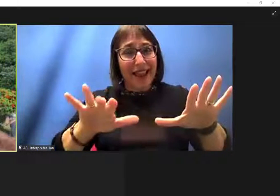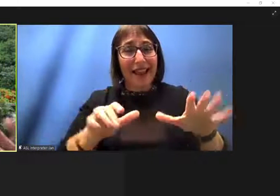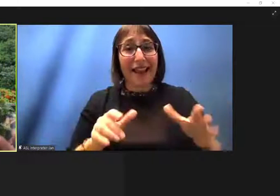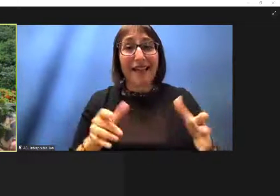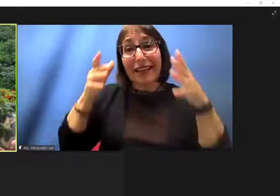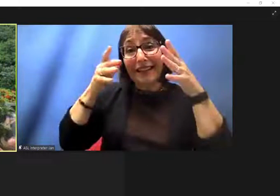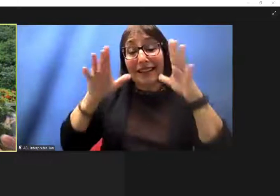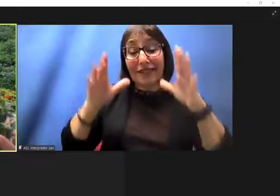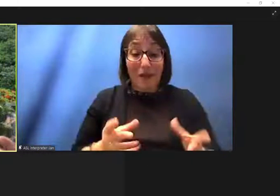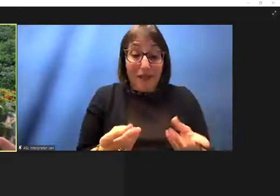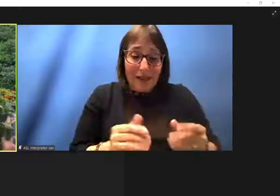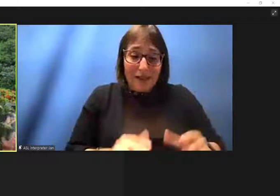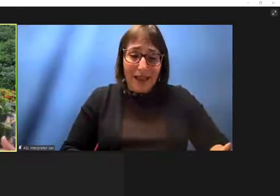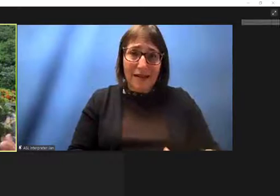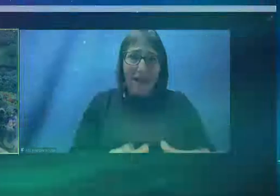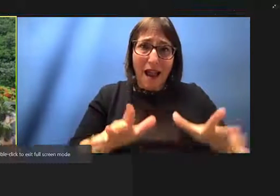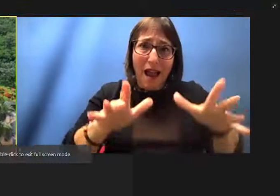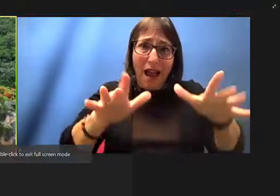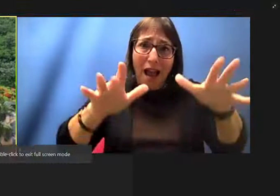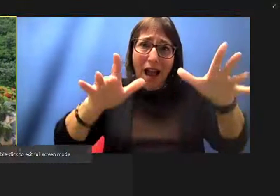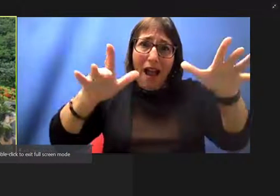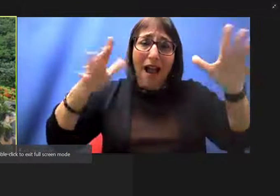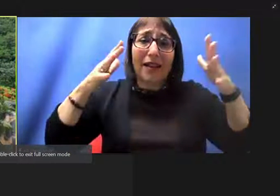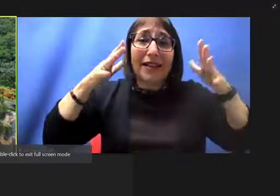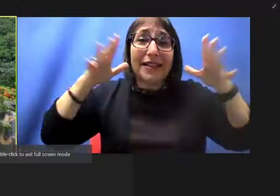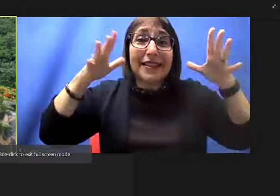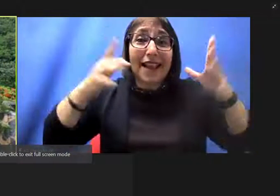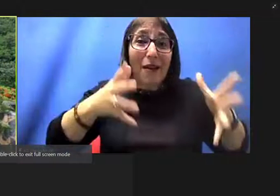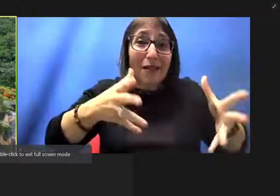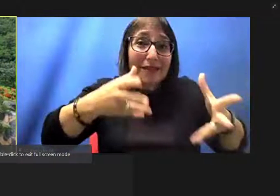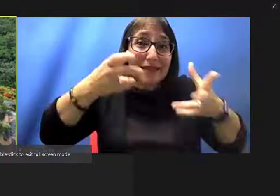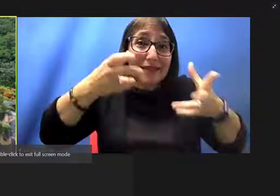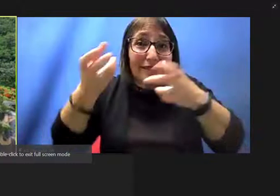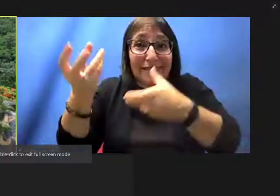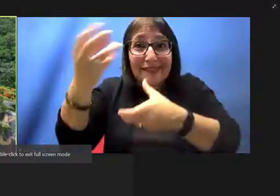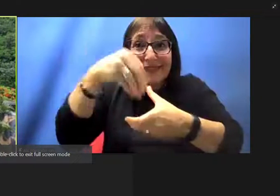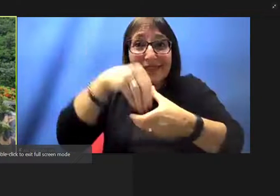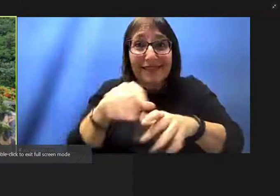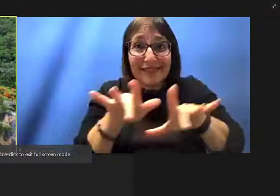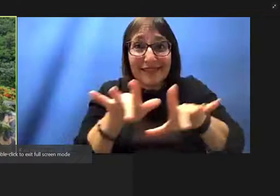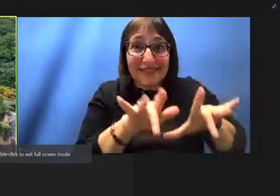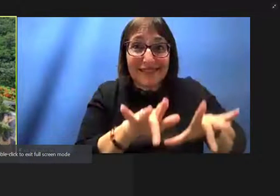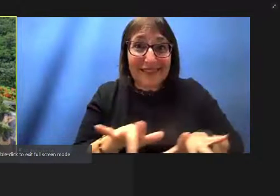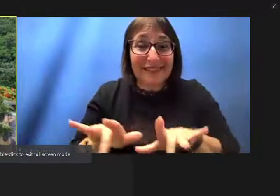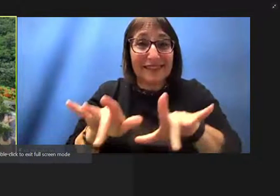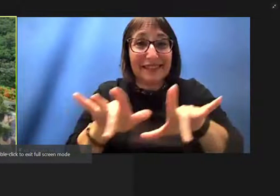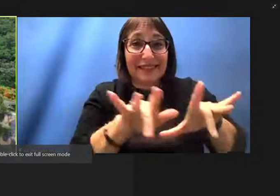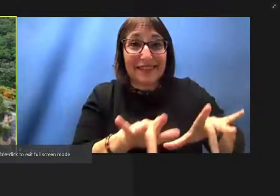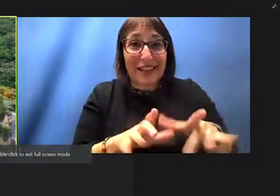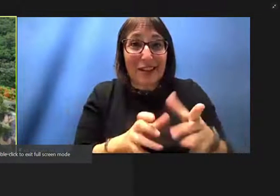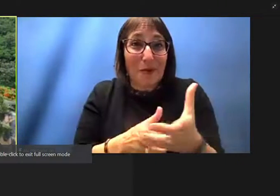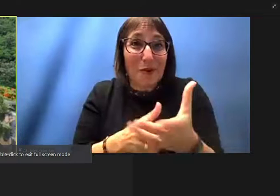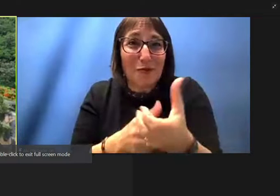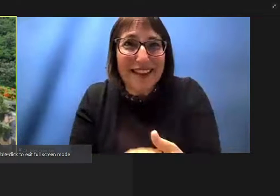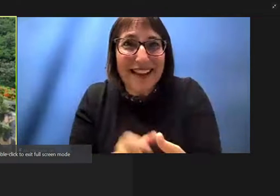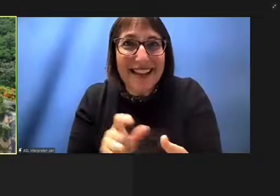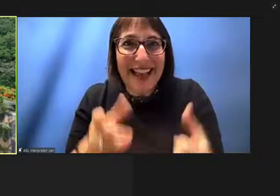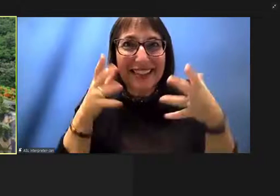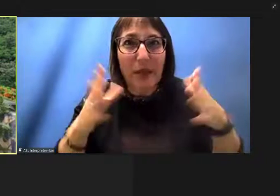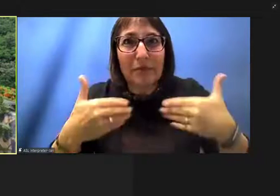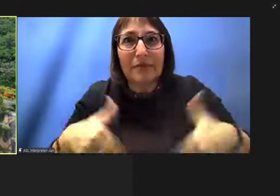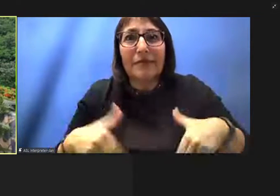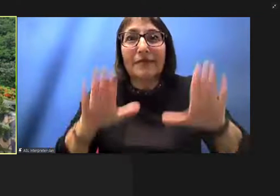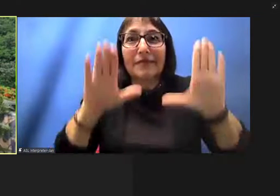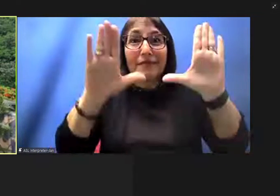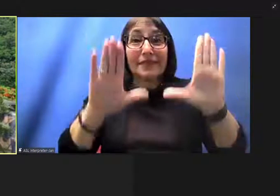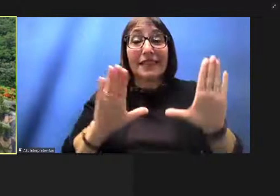emitting from our land and we hopefully are trusting that that sound is a great sound because it's